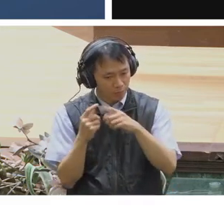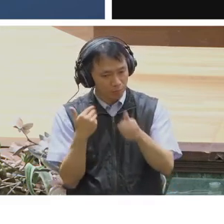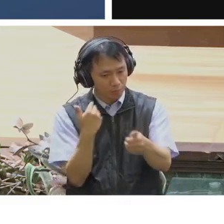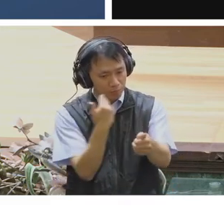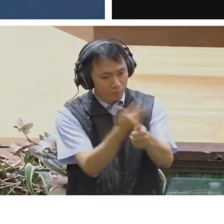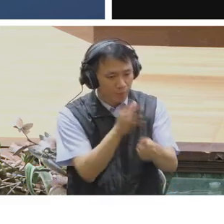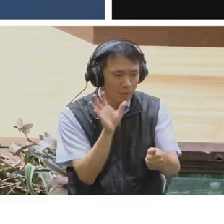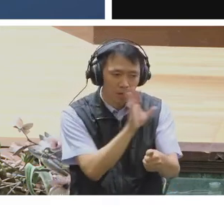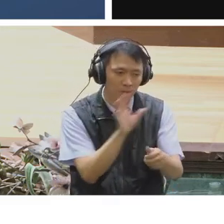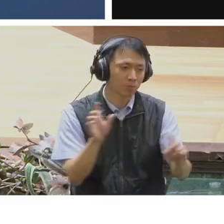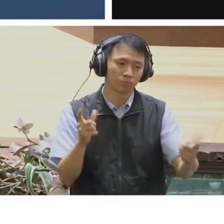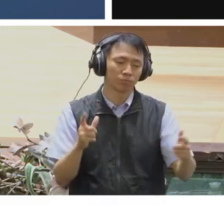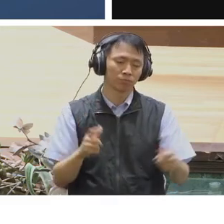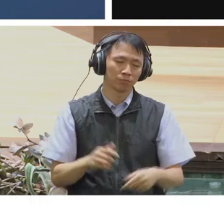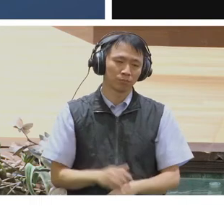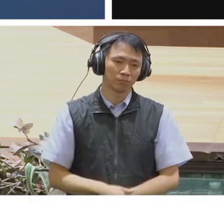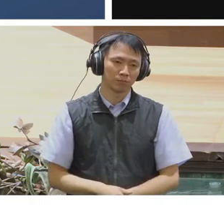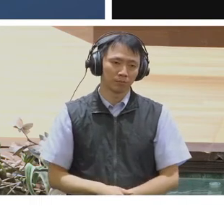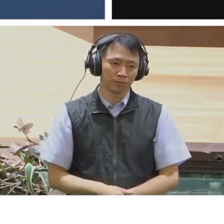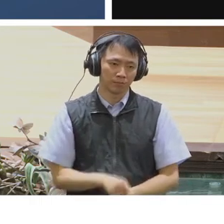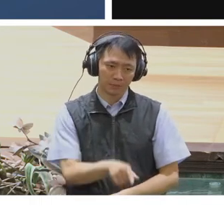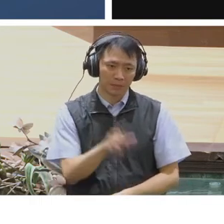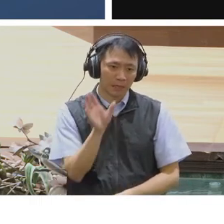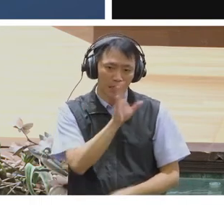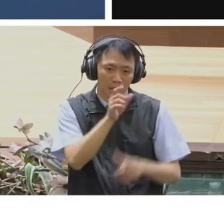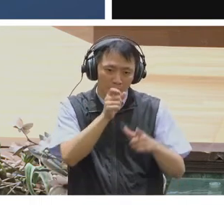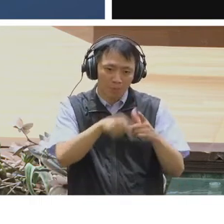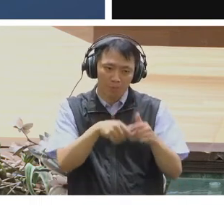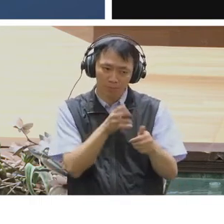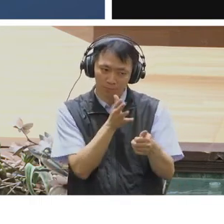is looking even at the raw audio waveforms.